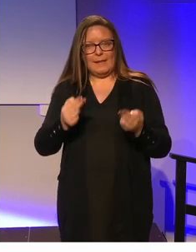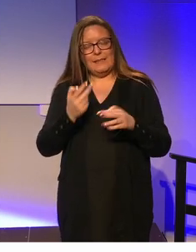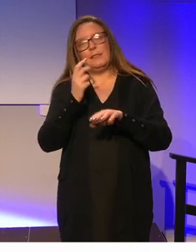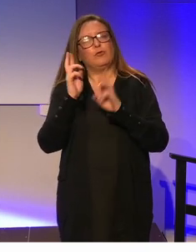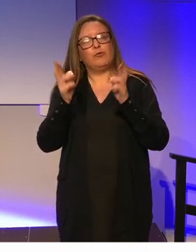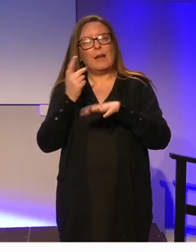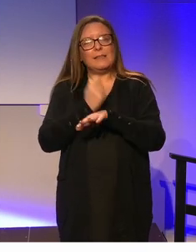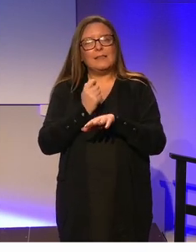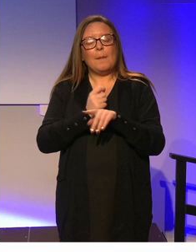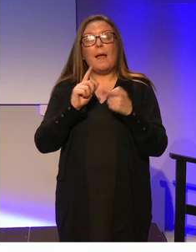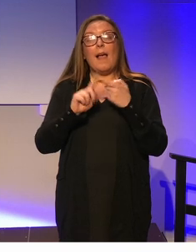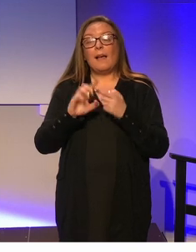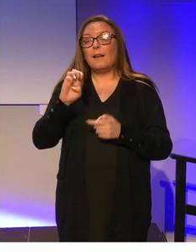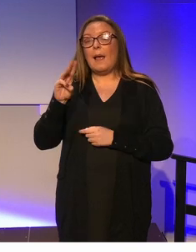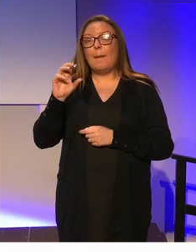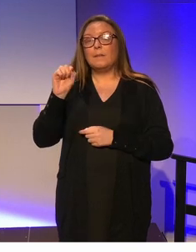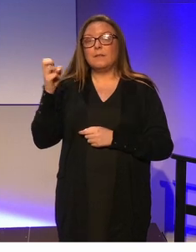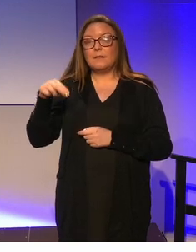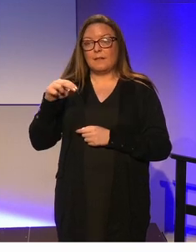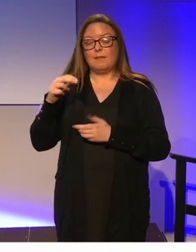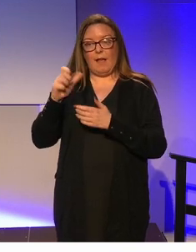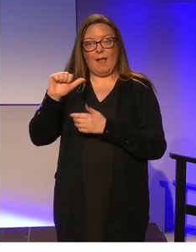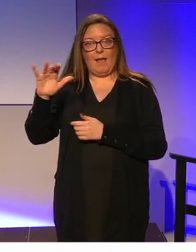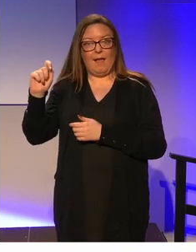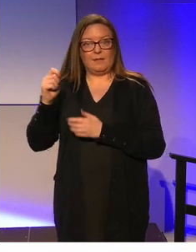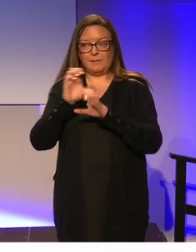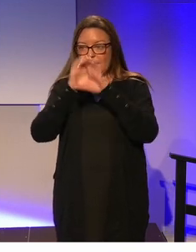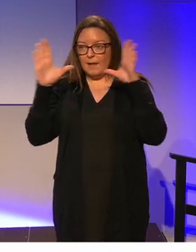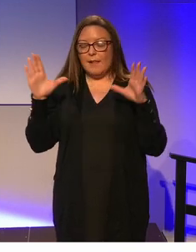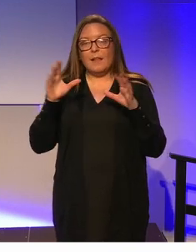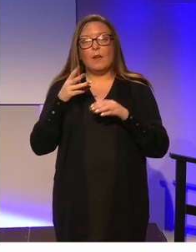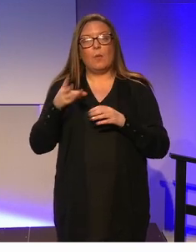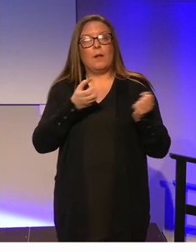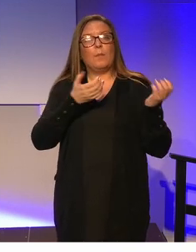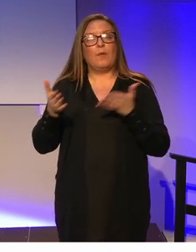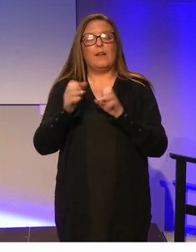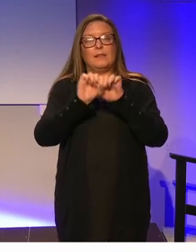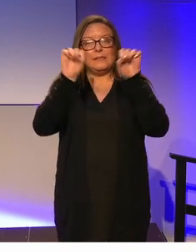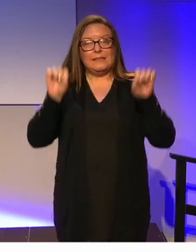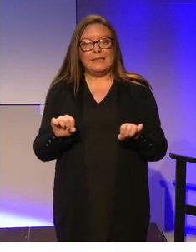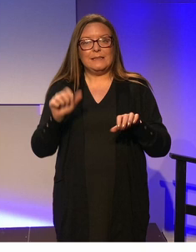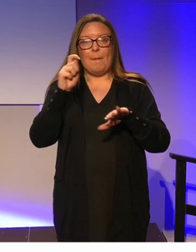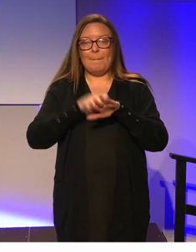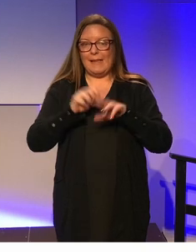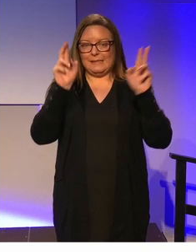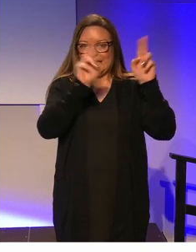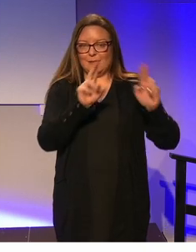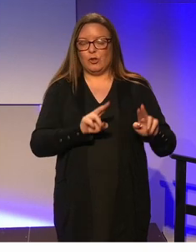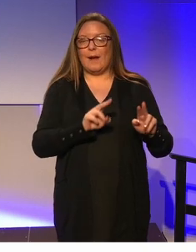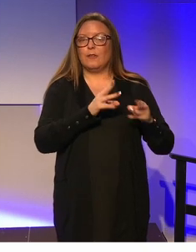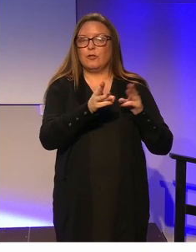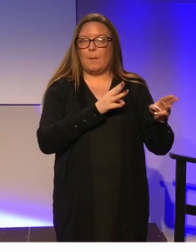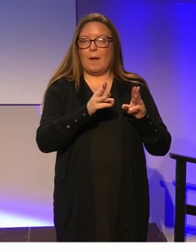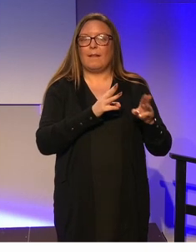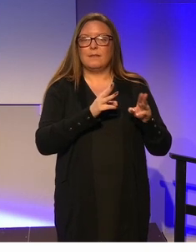legislative commitment of the Epson Act is clear, and it's located in a concern to provide a system informed by best international practice.